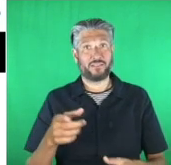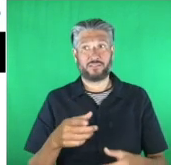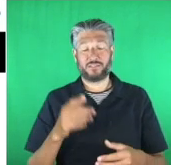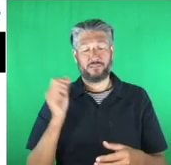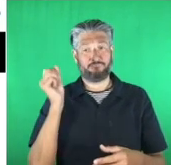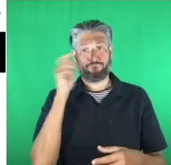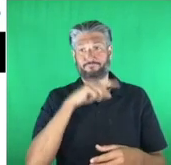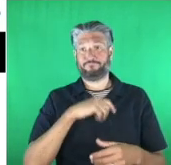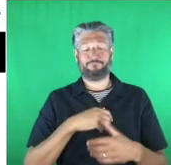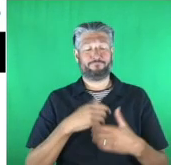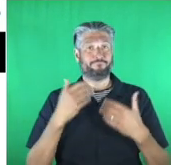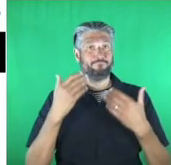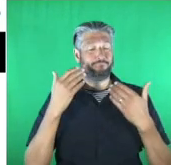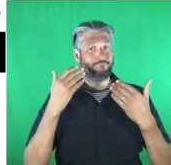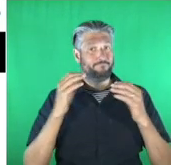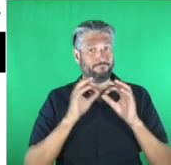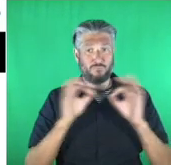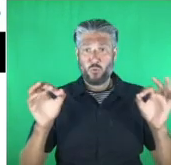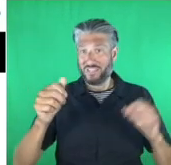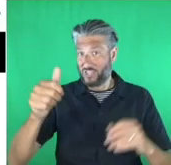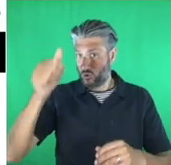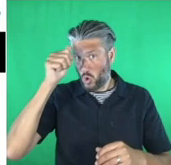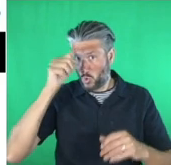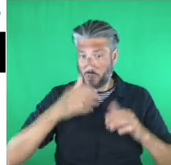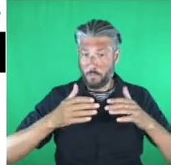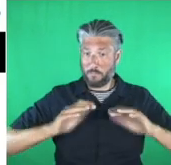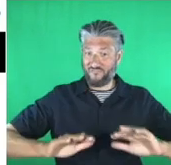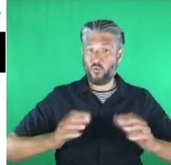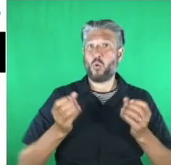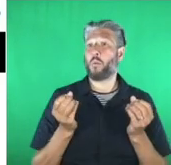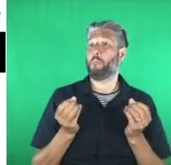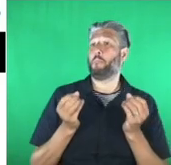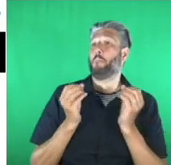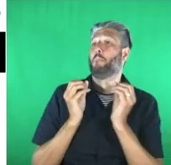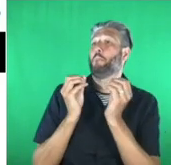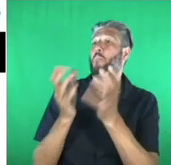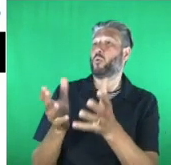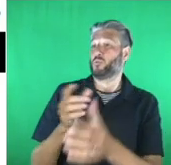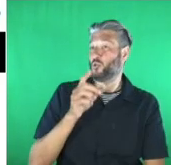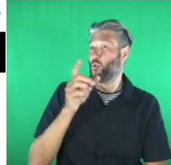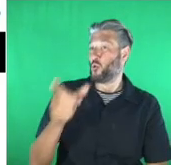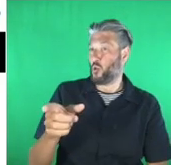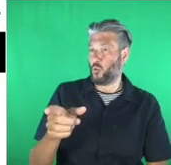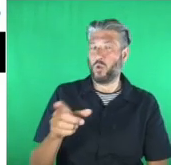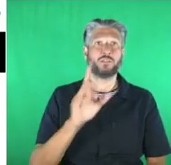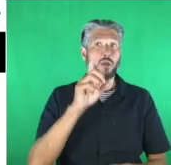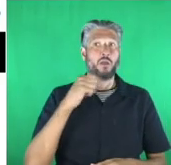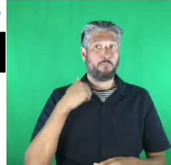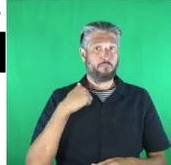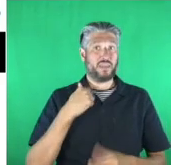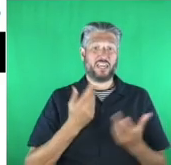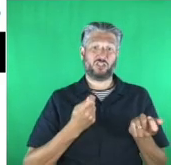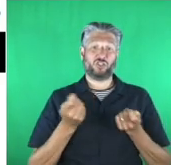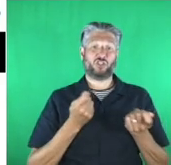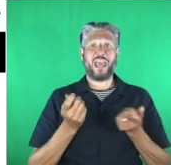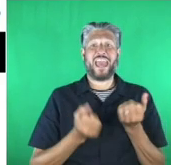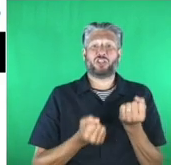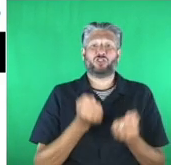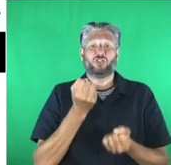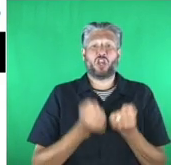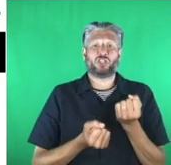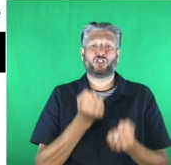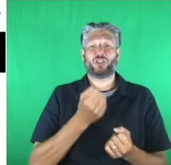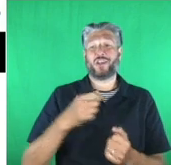it gets posted to you. So even though I was the chair of the judges this year, I have no idea. I know that it's a